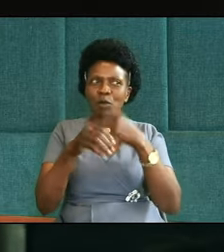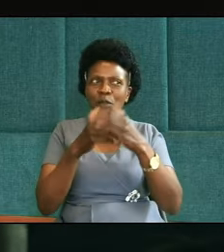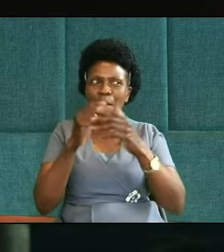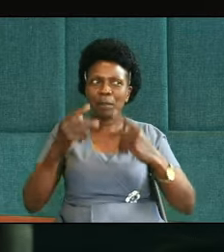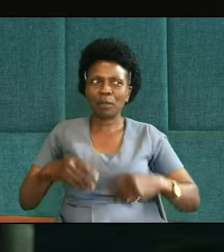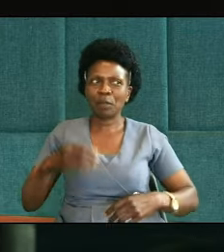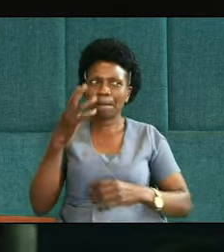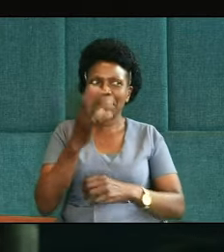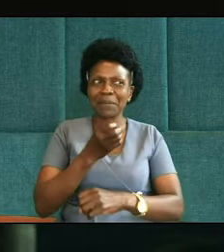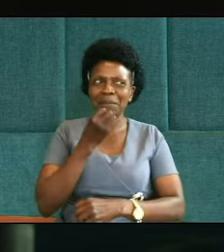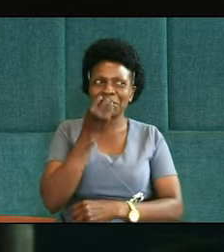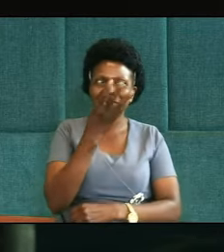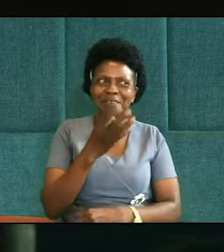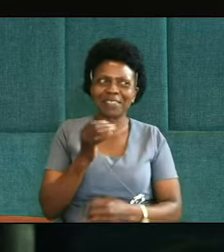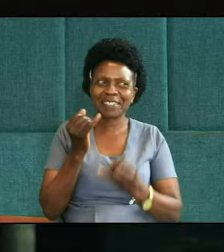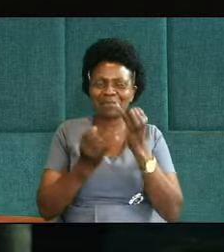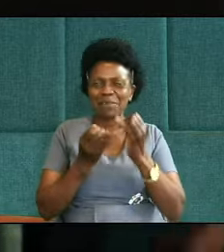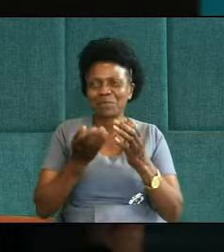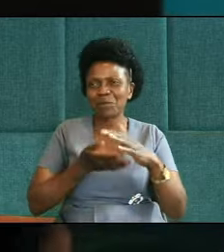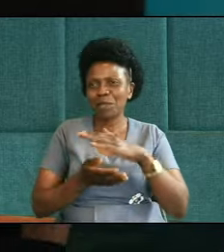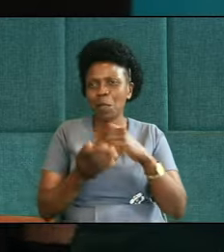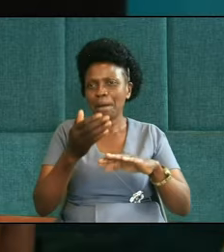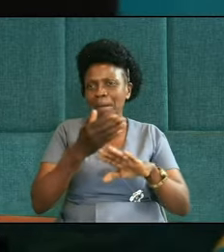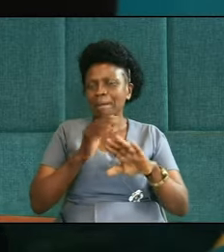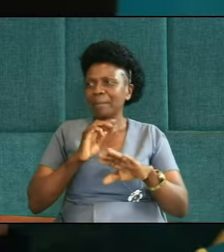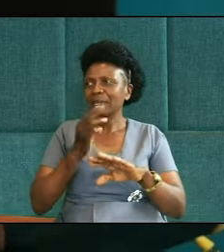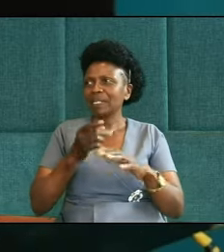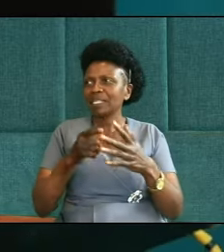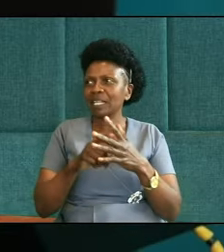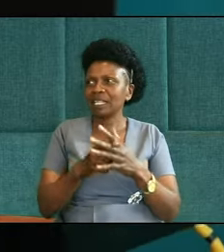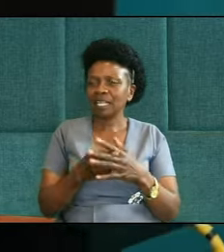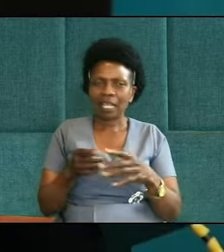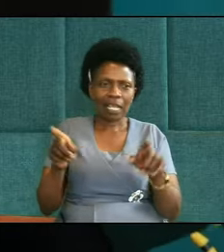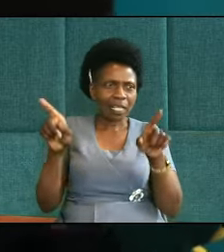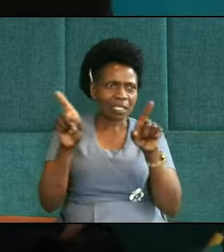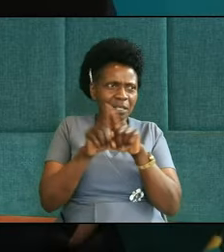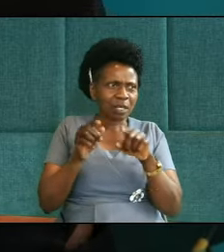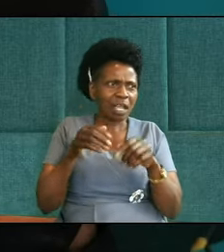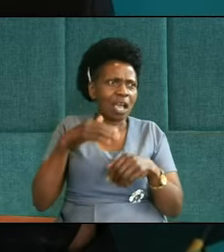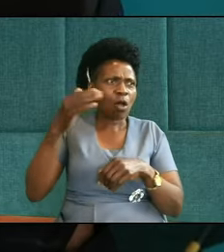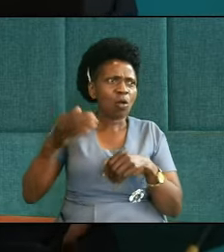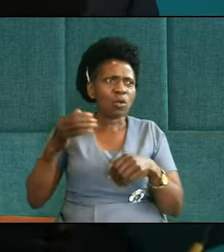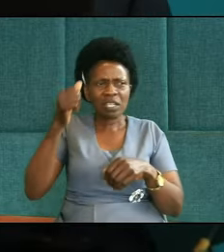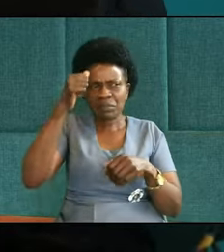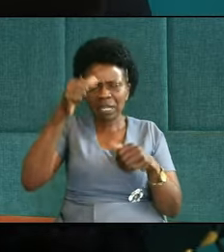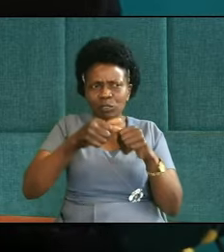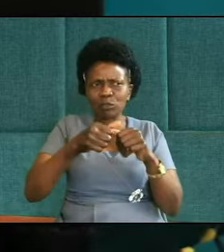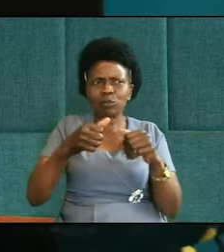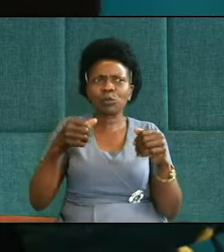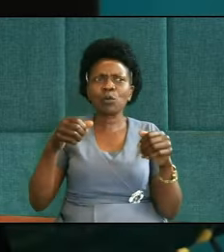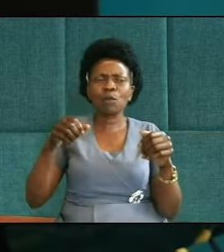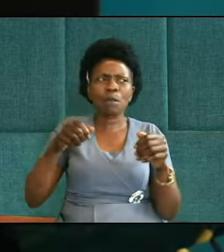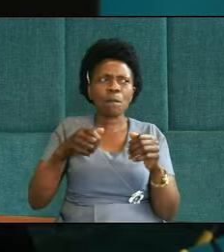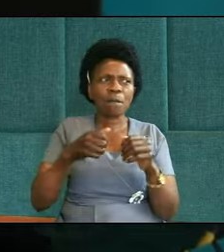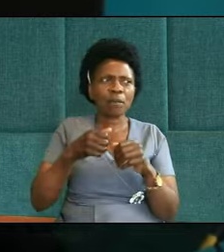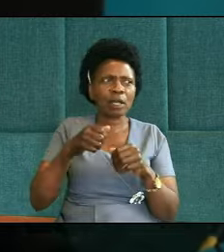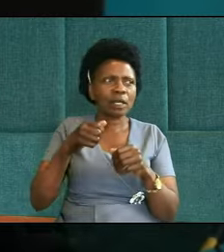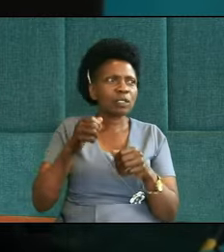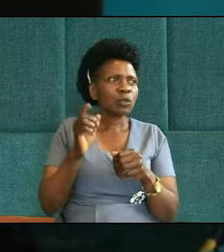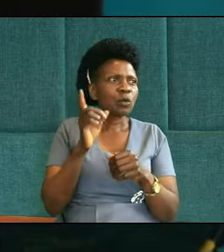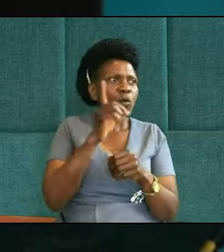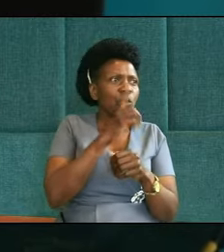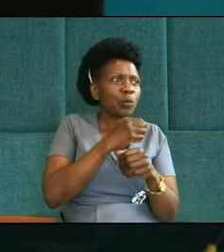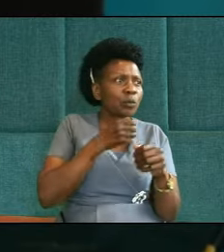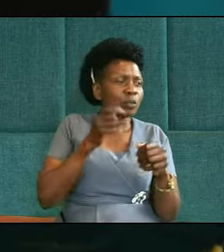beautiful Sabbath morning. But before we start, I always have to remind some of us who are more forgetful that